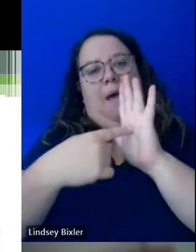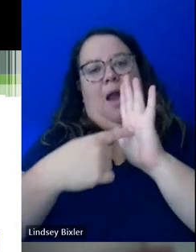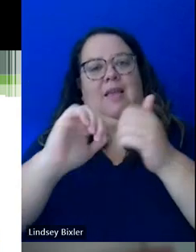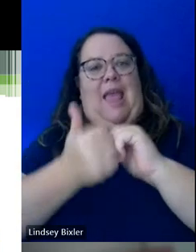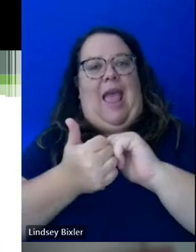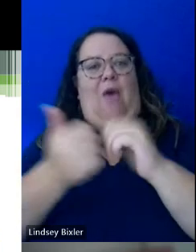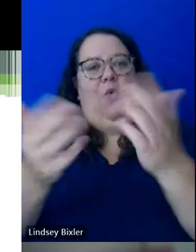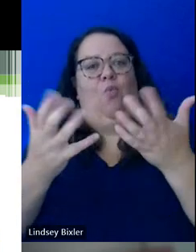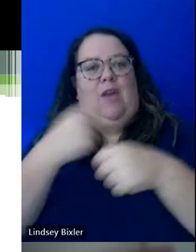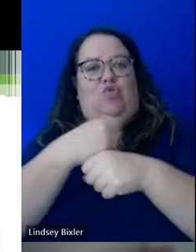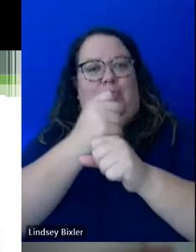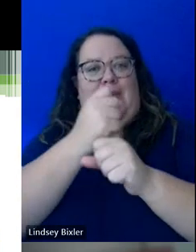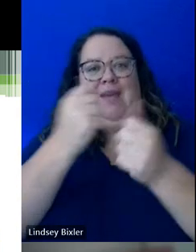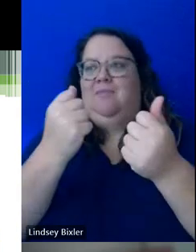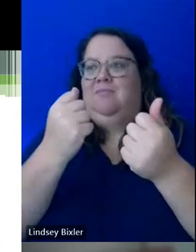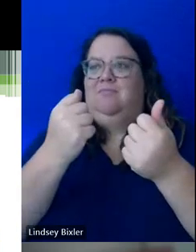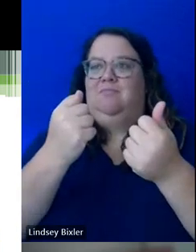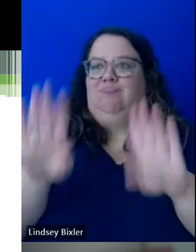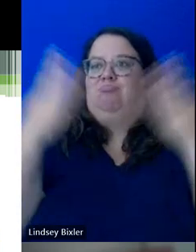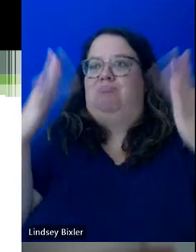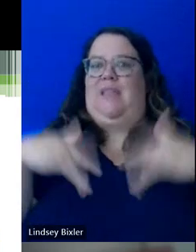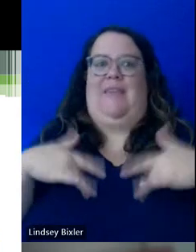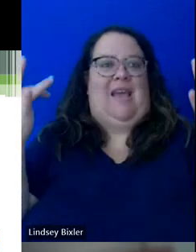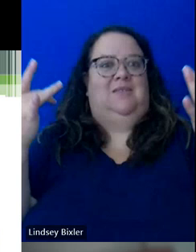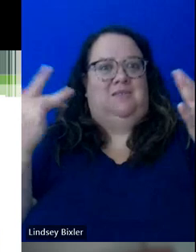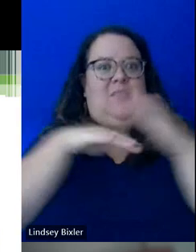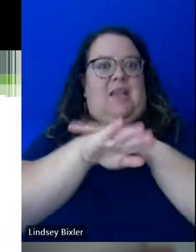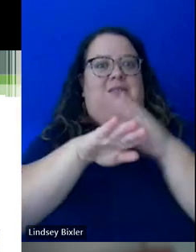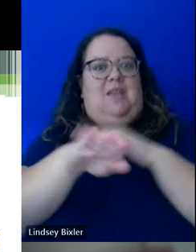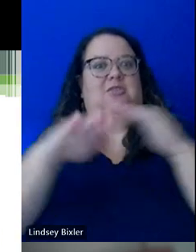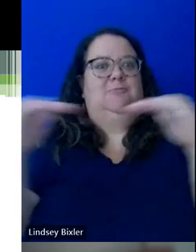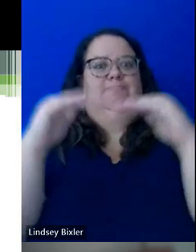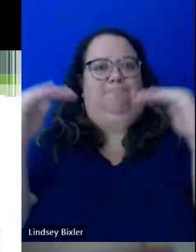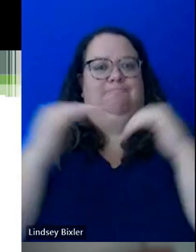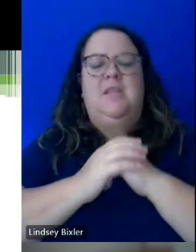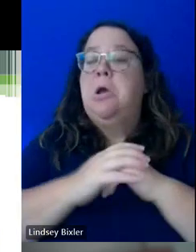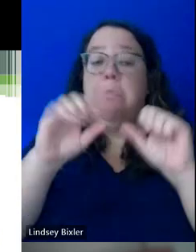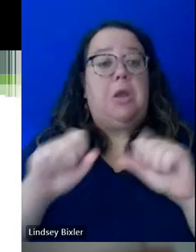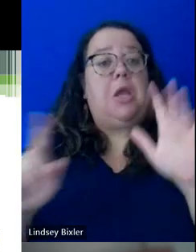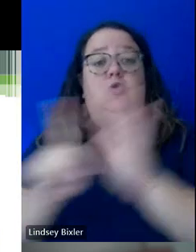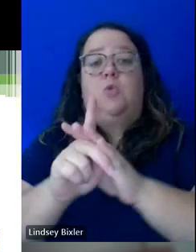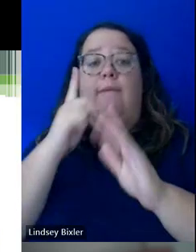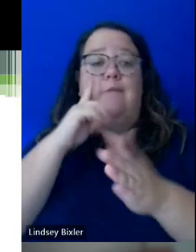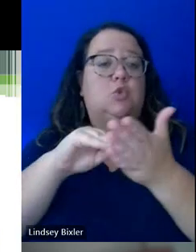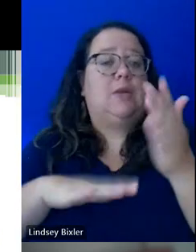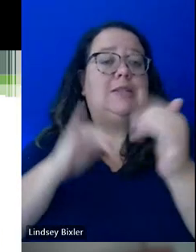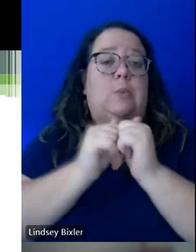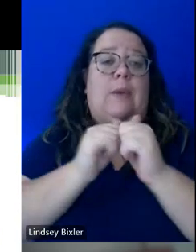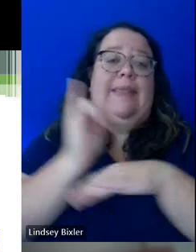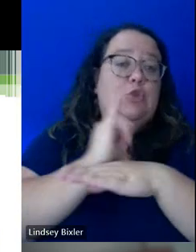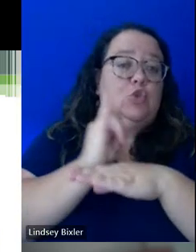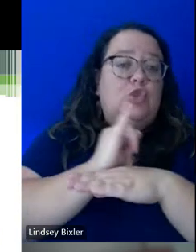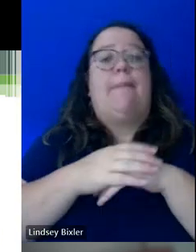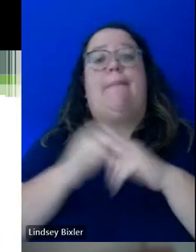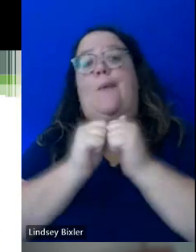want to make, you know, public events accessible. But that can also show up for students that have internships or clinical rotations. So students that are in